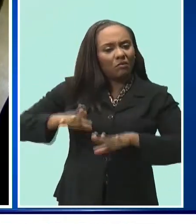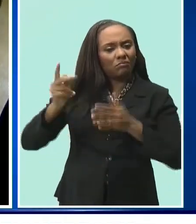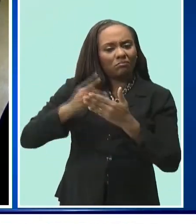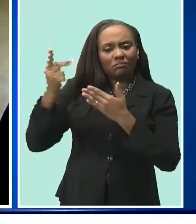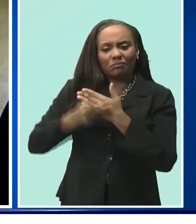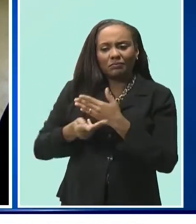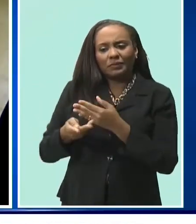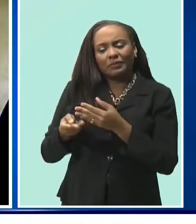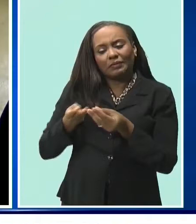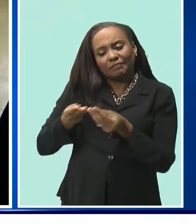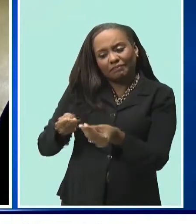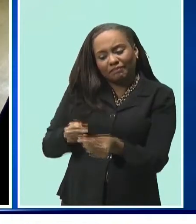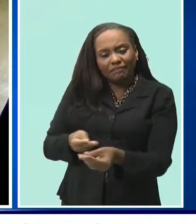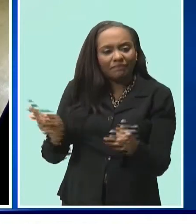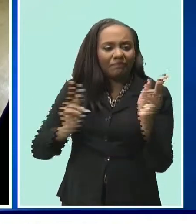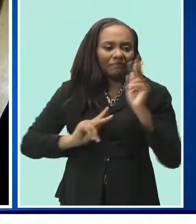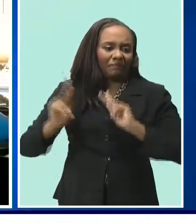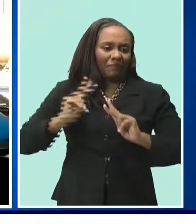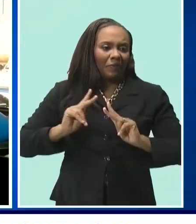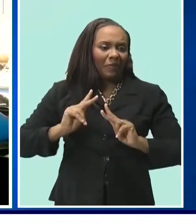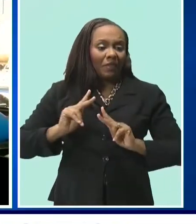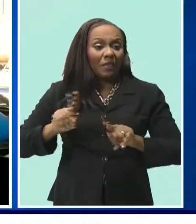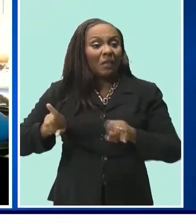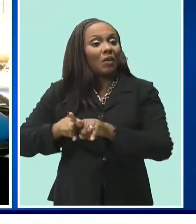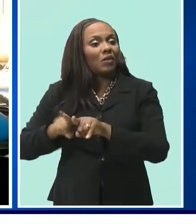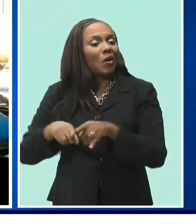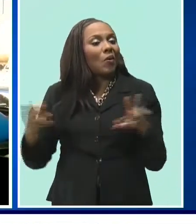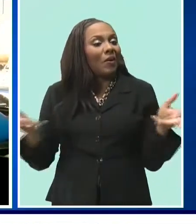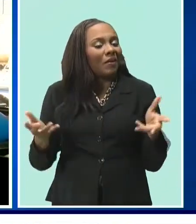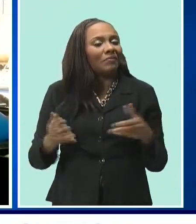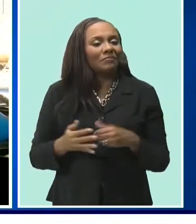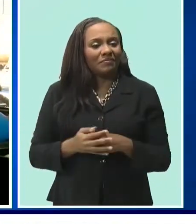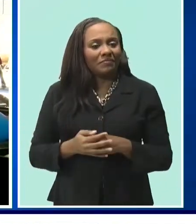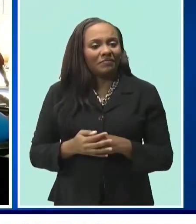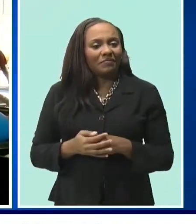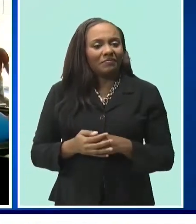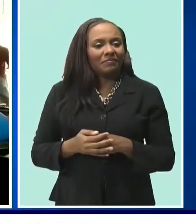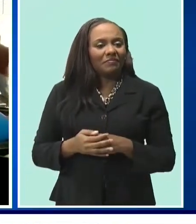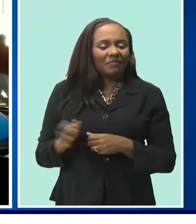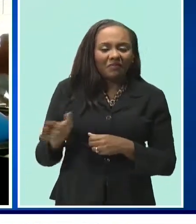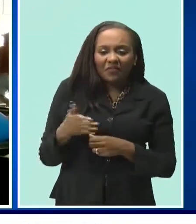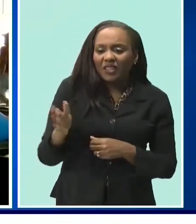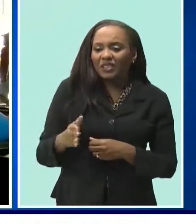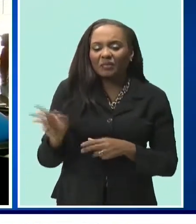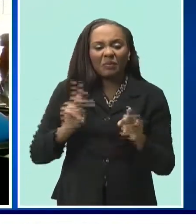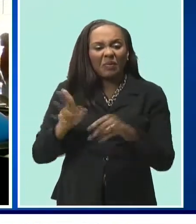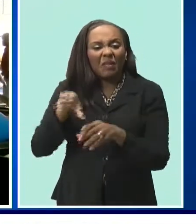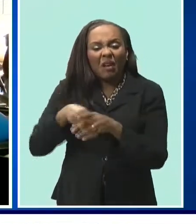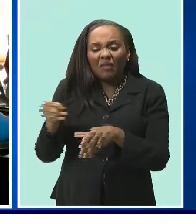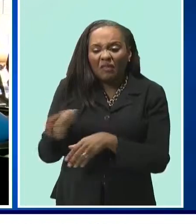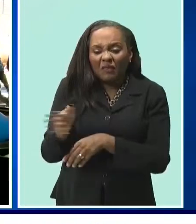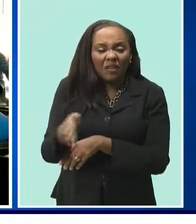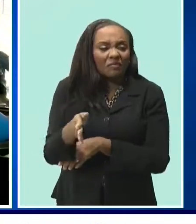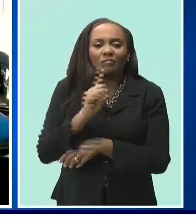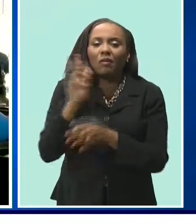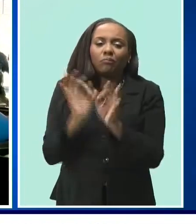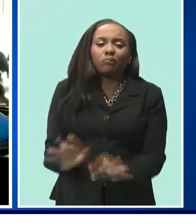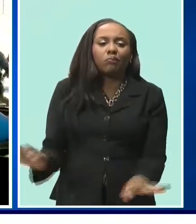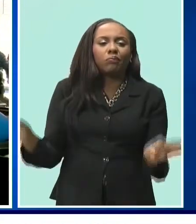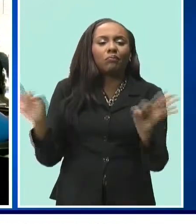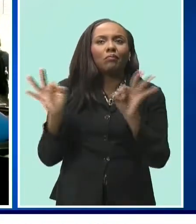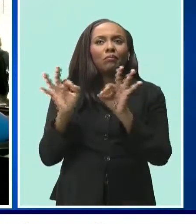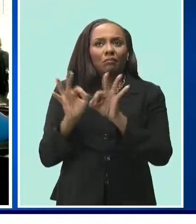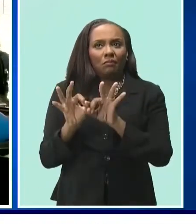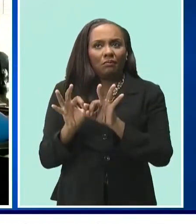community in difficult times but also to demonstrate what fishers mean and to create that demand for later when the same people that are